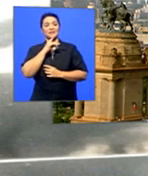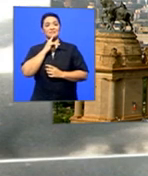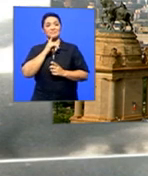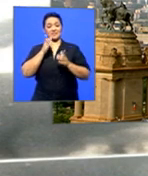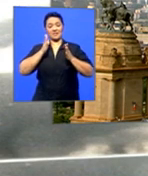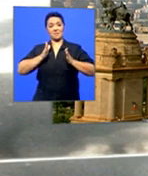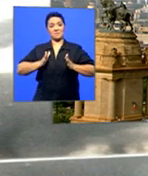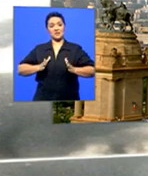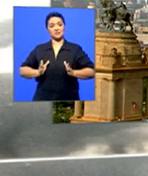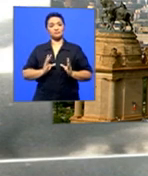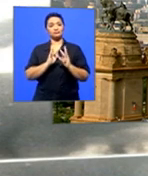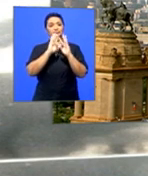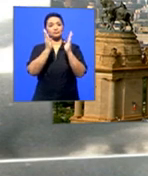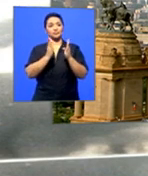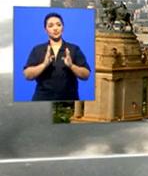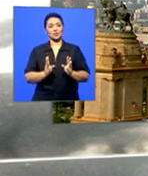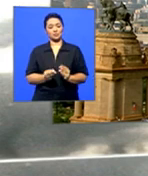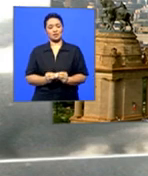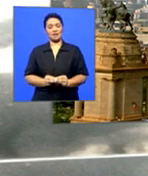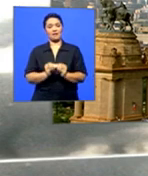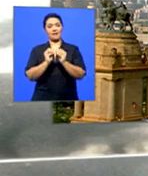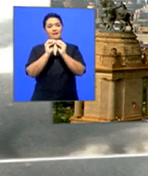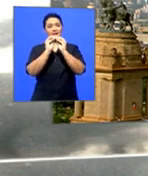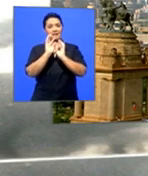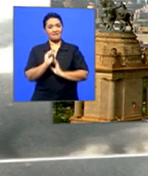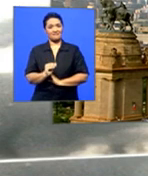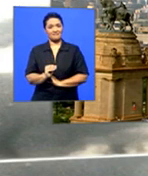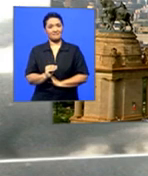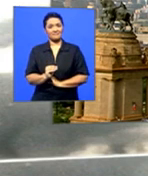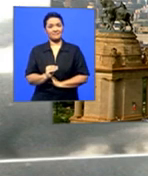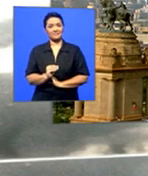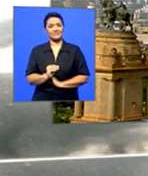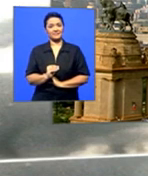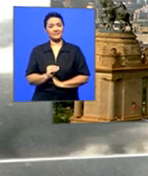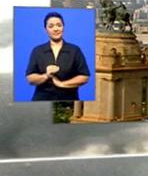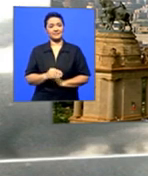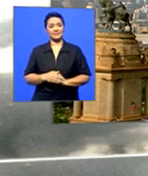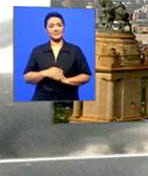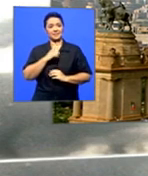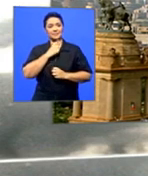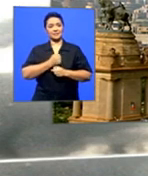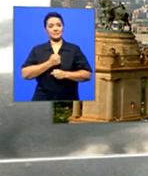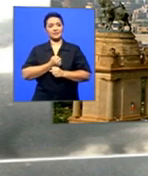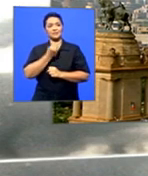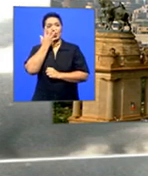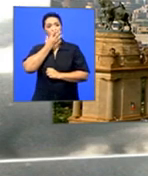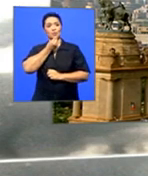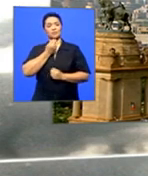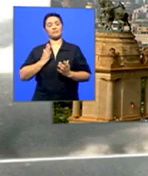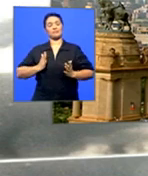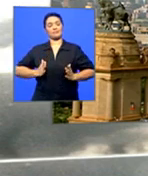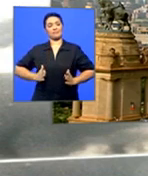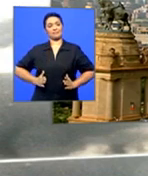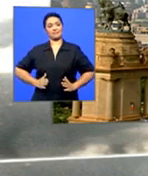sculptured poet's lay. For beauties are these wrinkles that twist and twinkle. Would I have had utter skill,